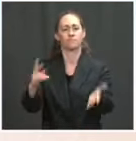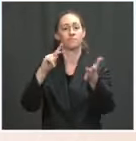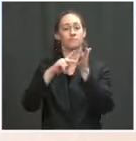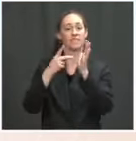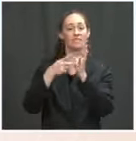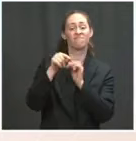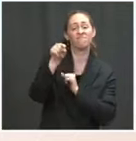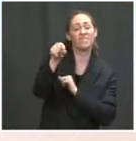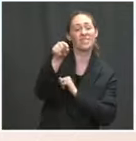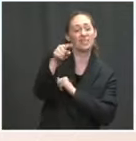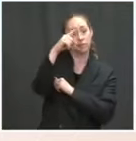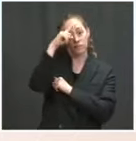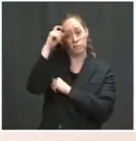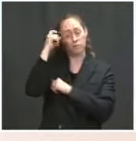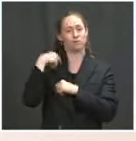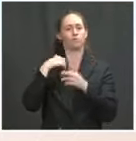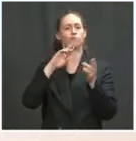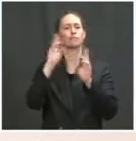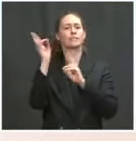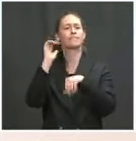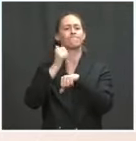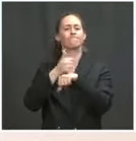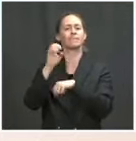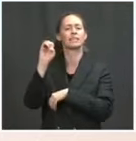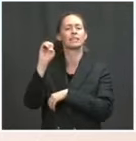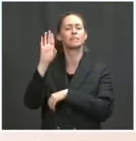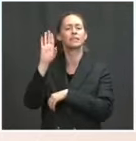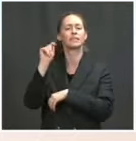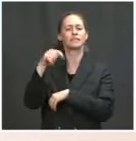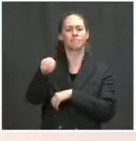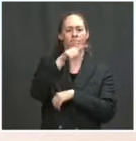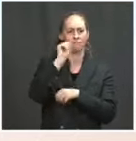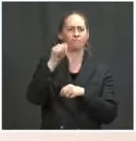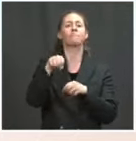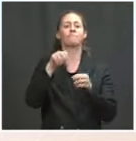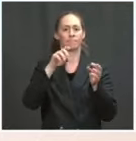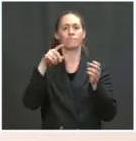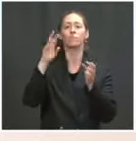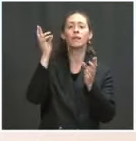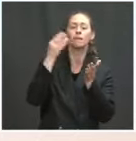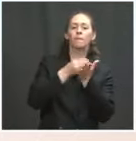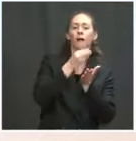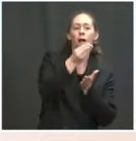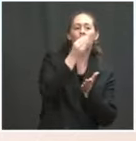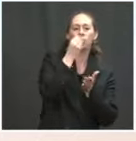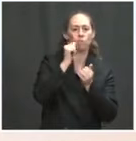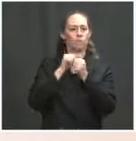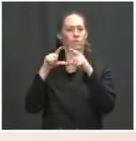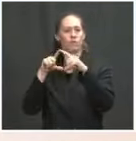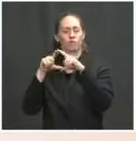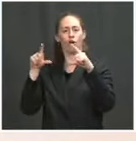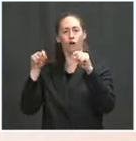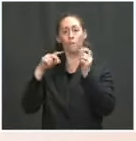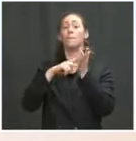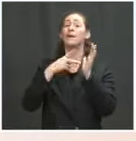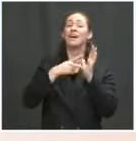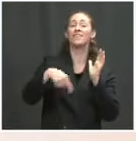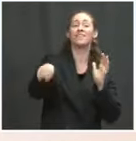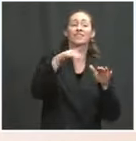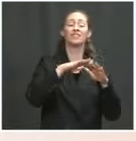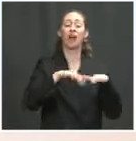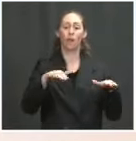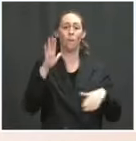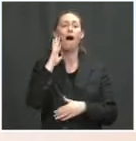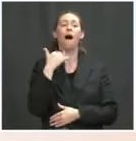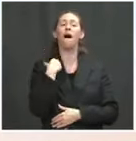30 million children to have access to nutrition during the summer months, increasing our commitment to WIC, and basically